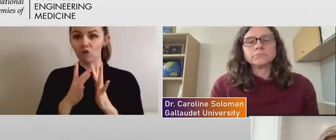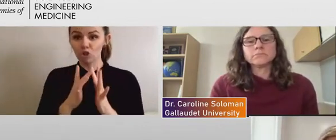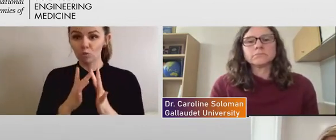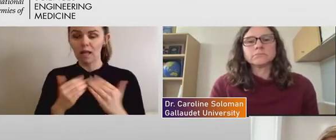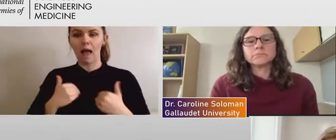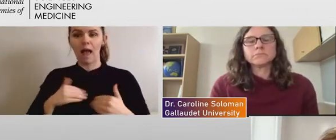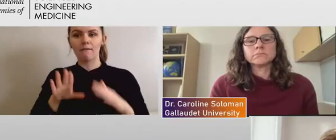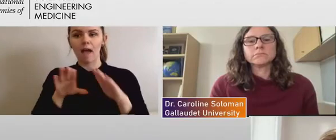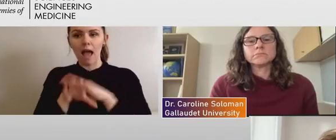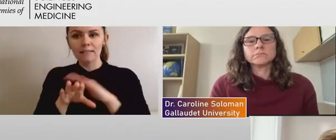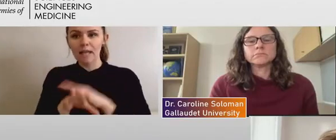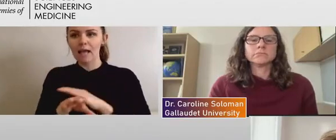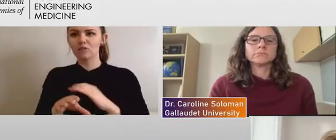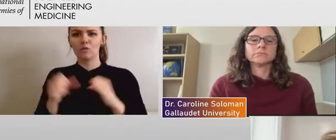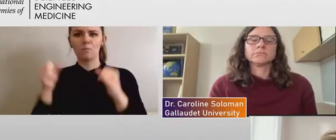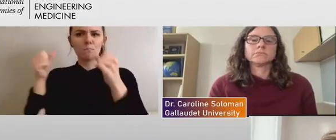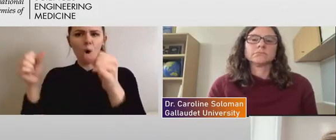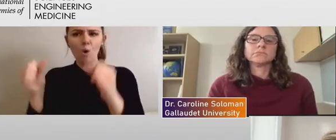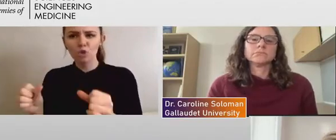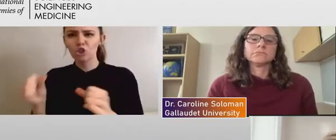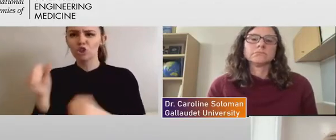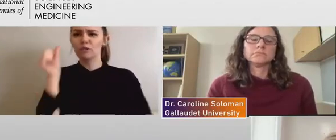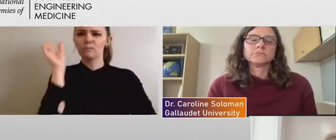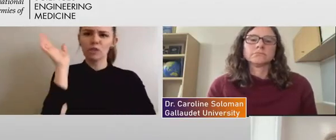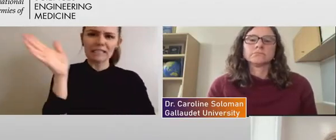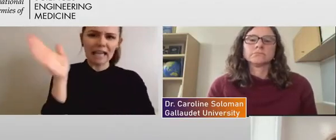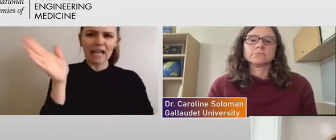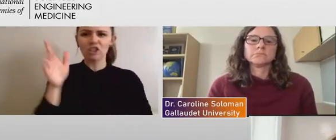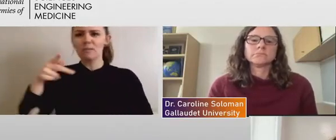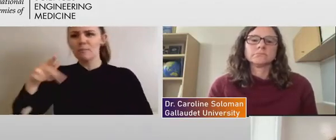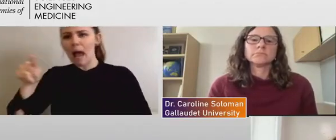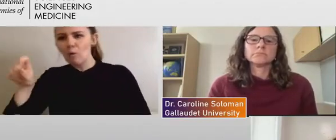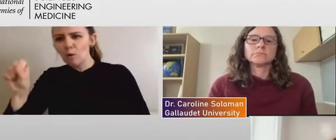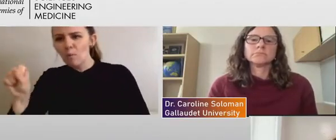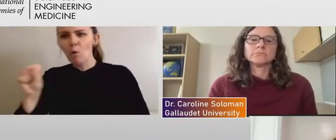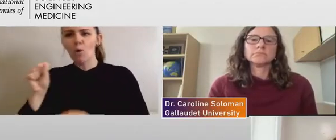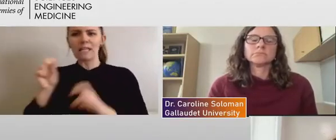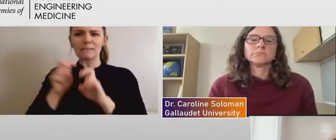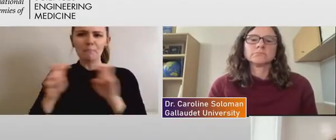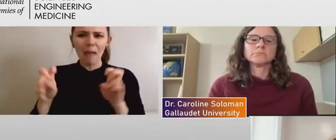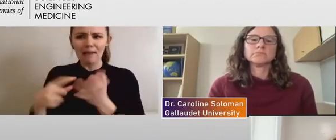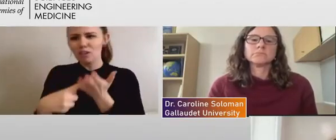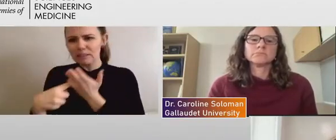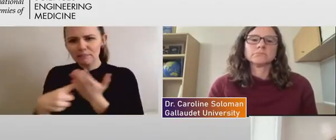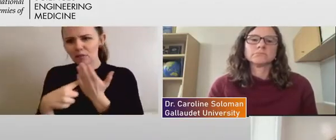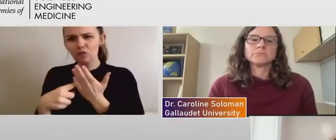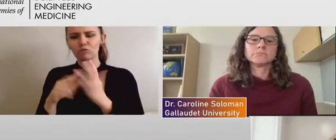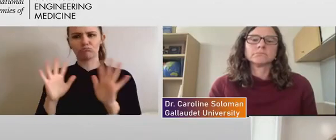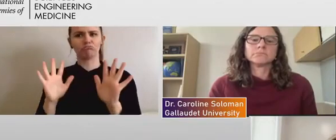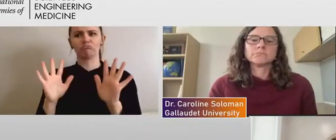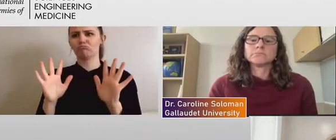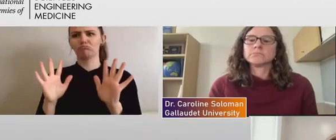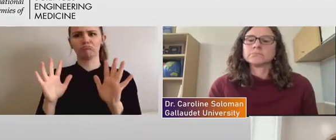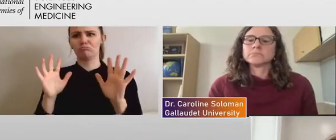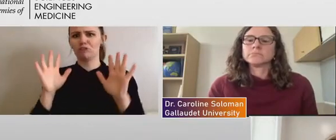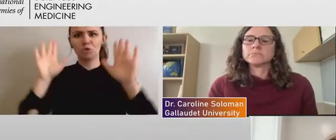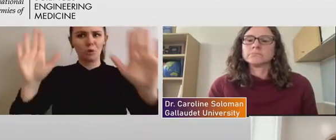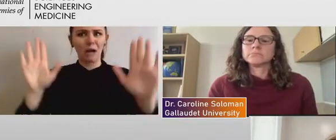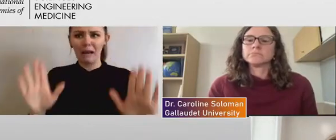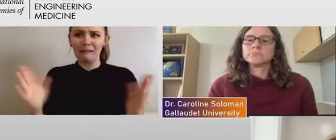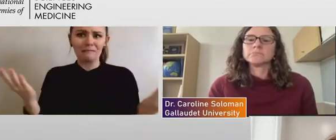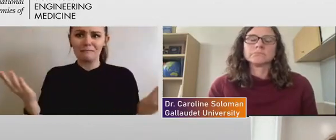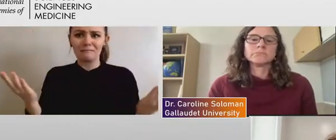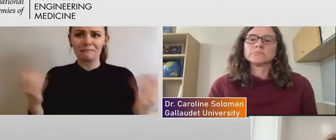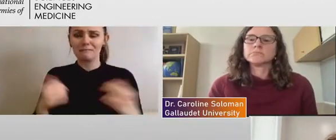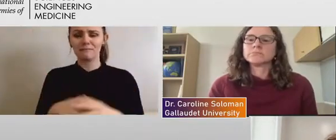to, you know, posters and presentations and, um, you know, panel discussions is, is, it was, is great. I mean, um,